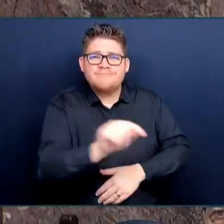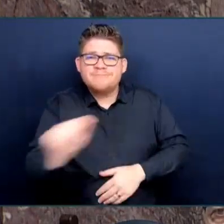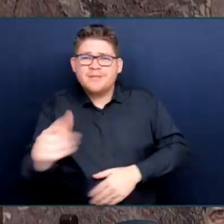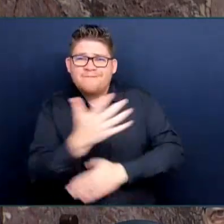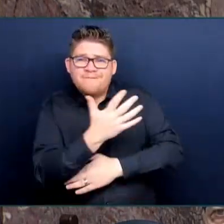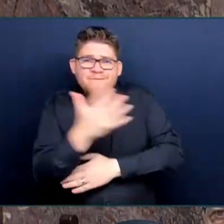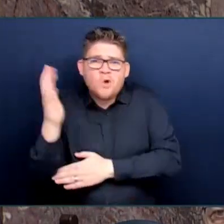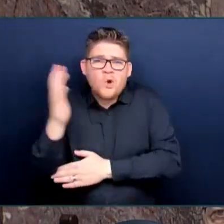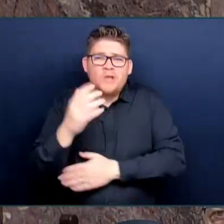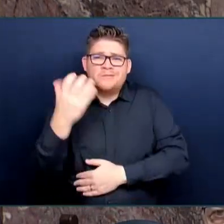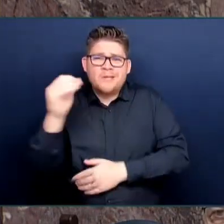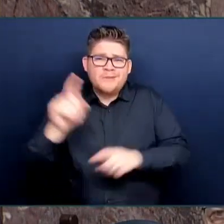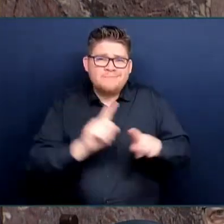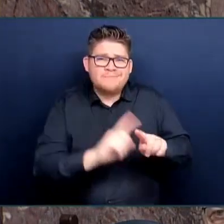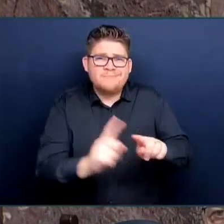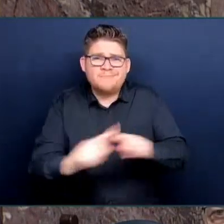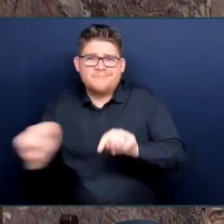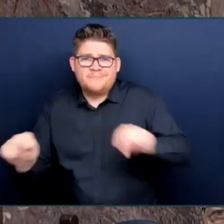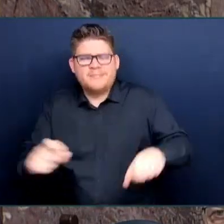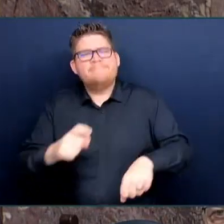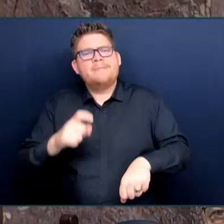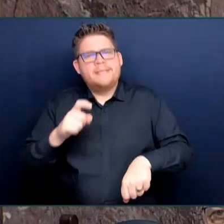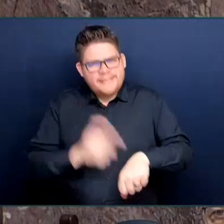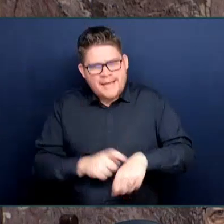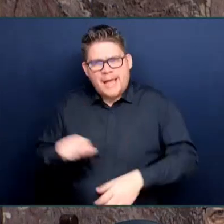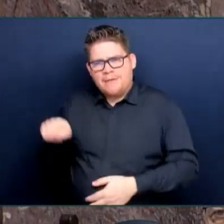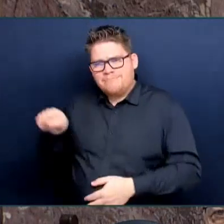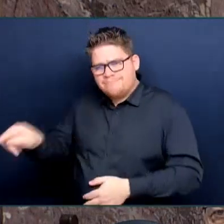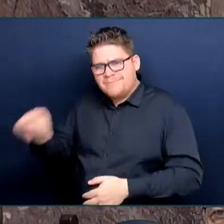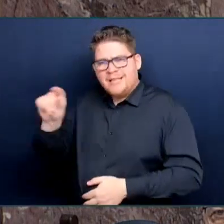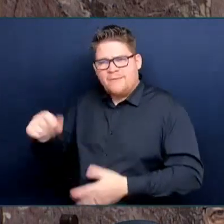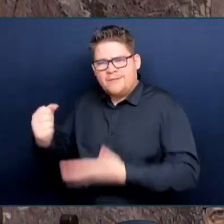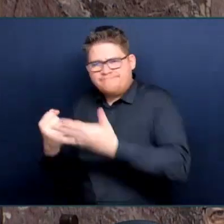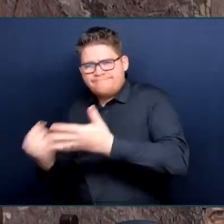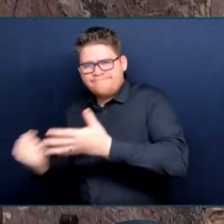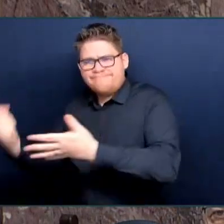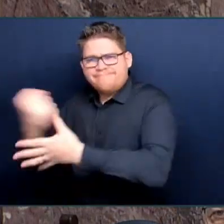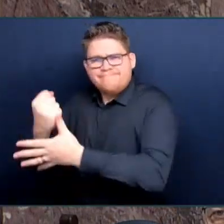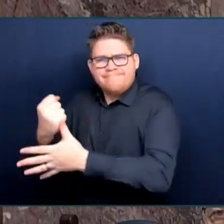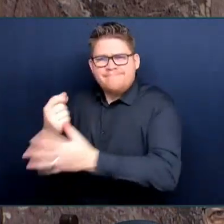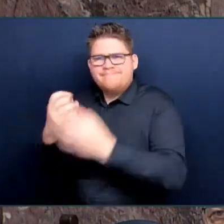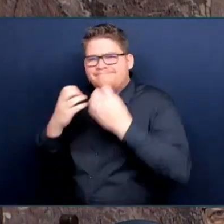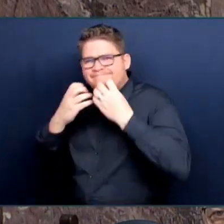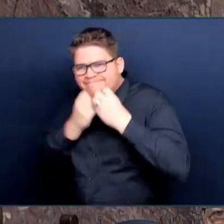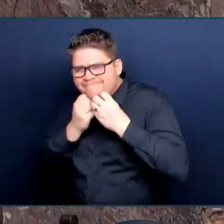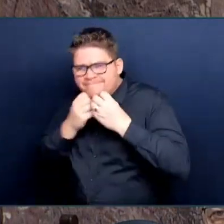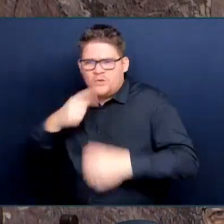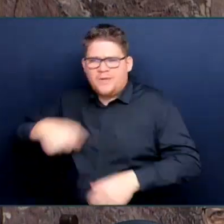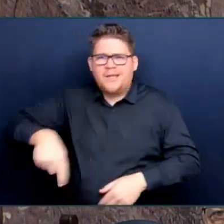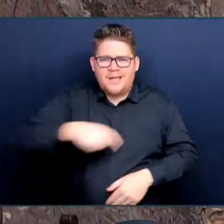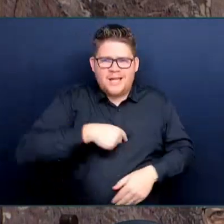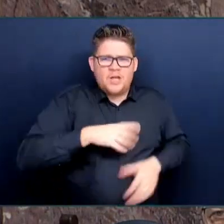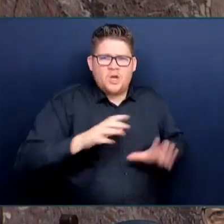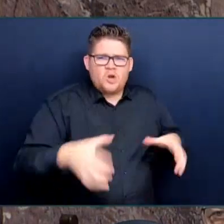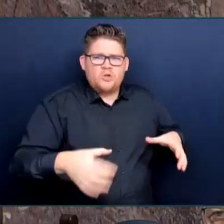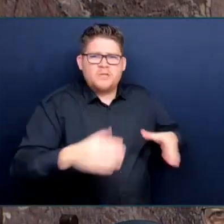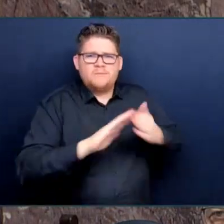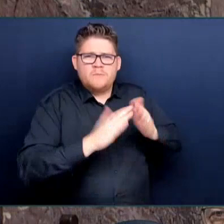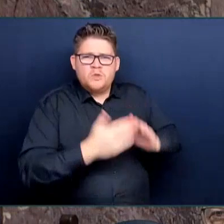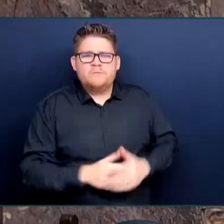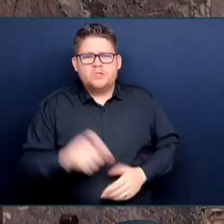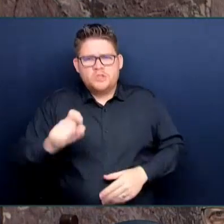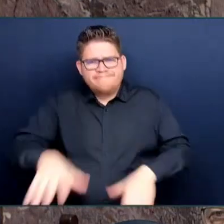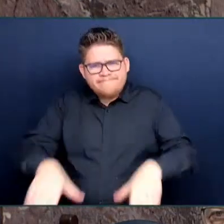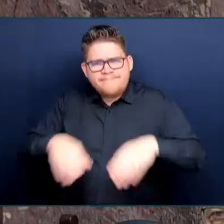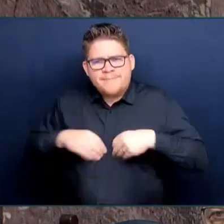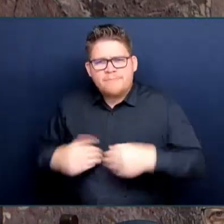livelihoods. It's time for the Premier to start taking some accountability for this. They are failing miserably in getting permits